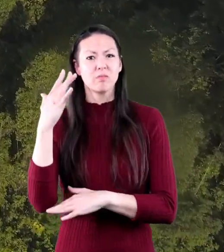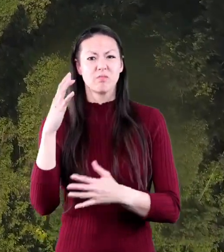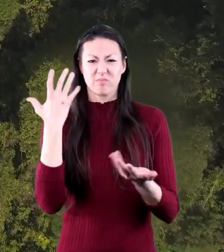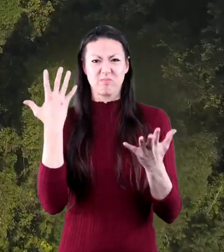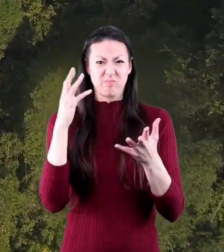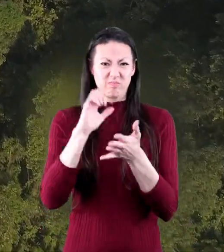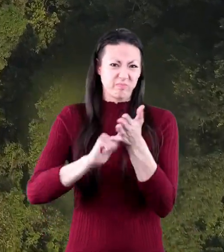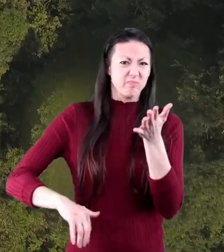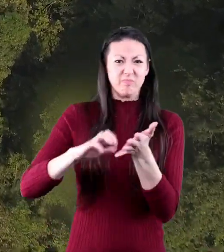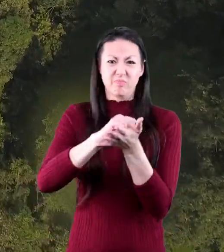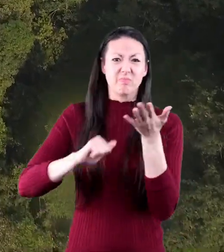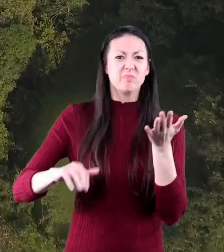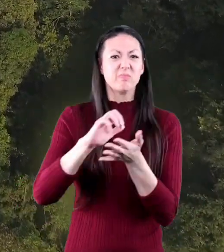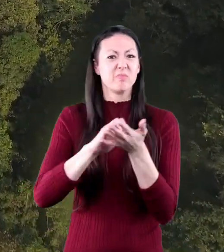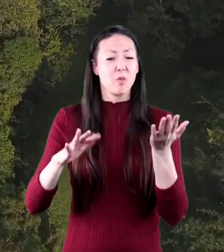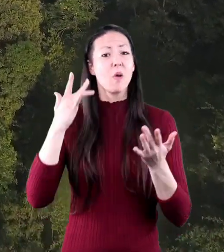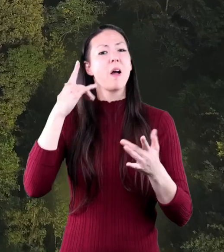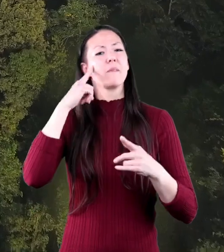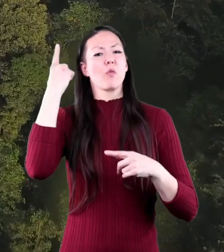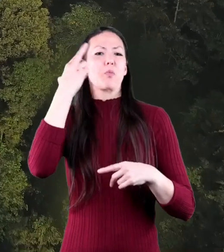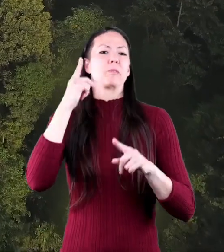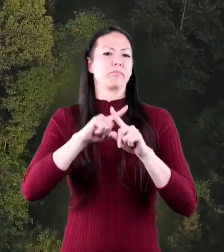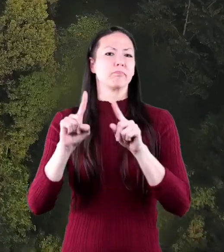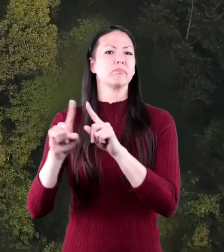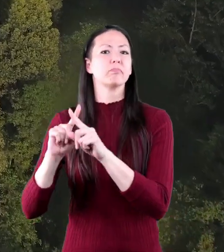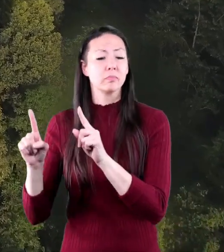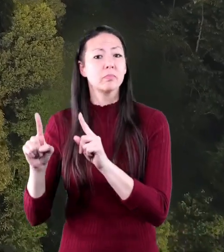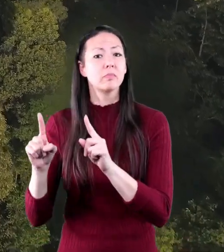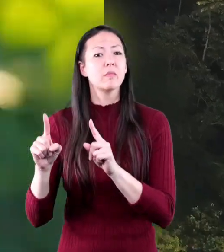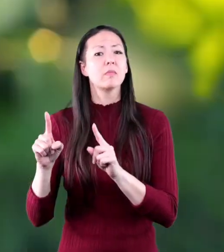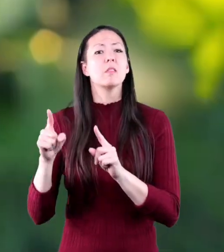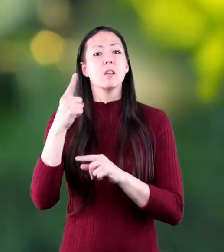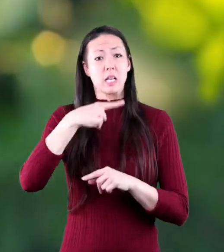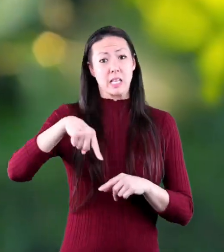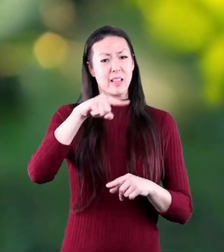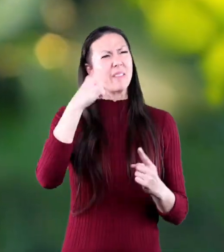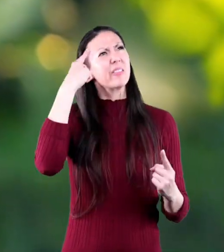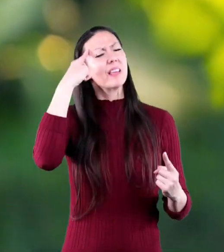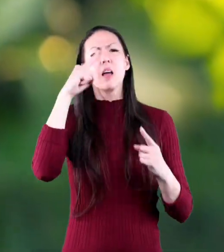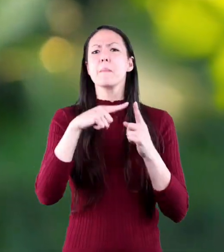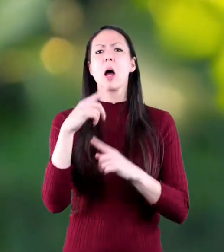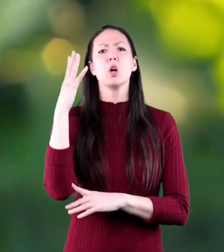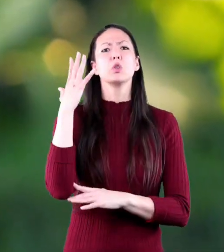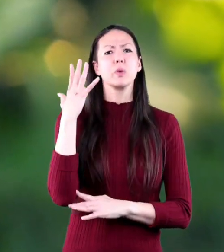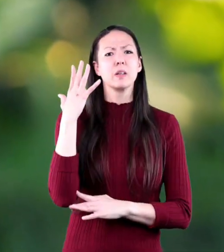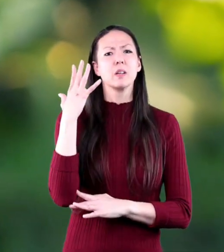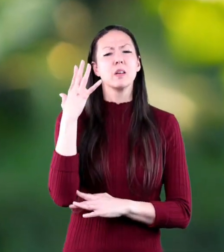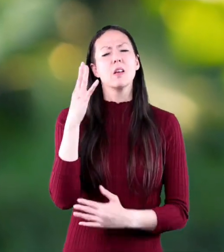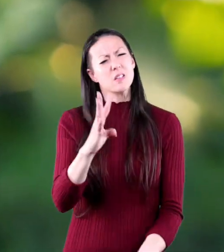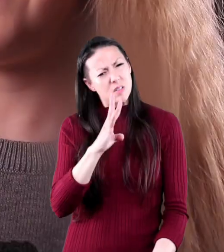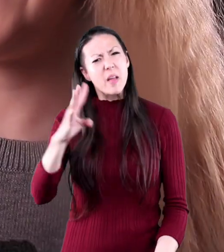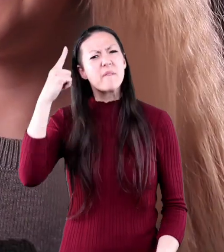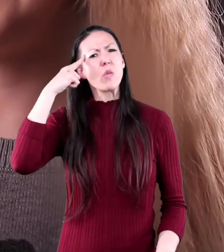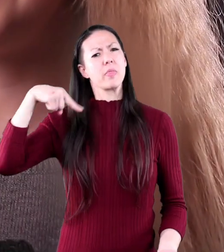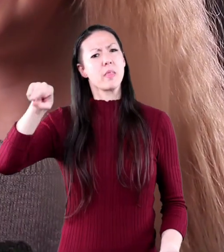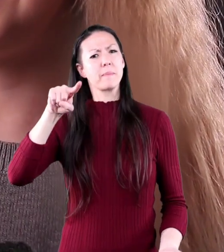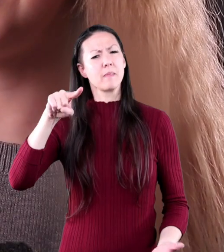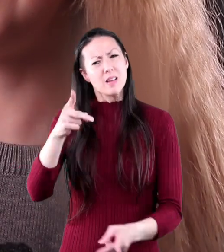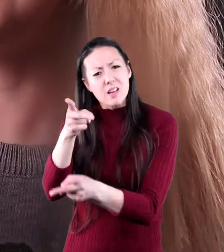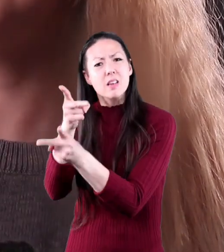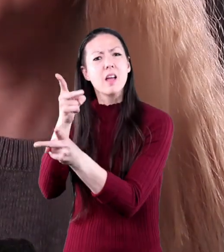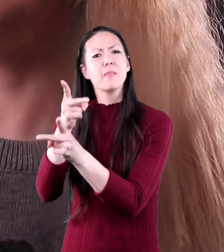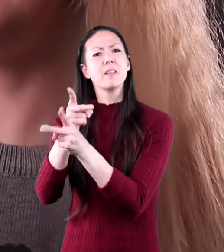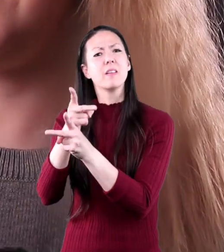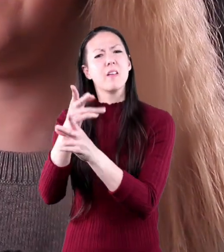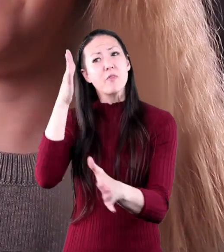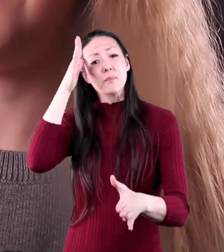is removed each year for these various activities. Every one of you needs to think about trees. Speak for them.